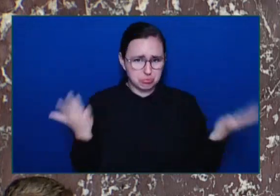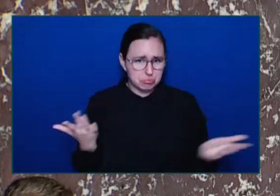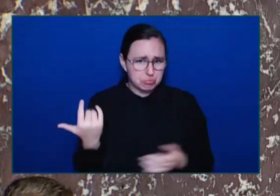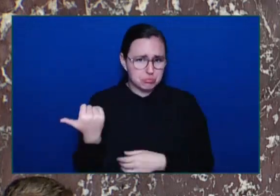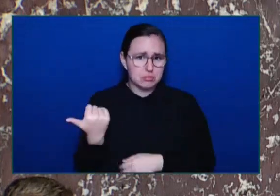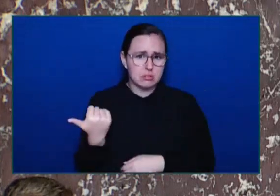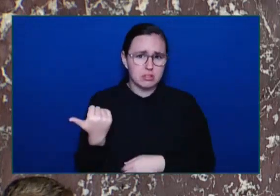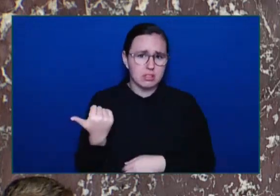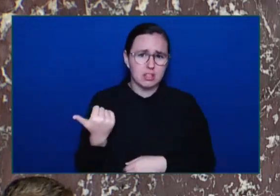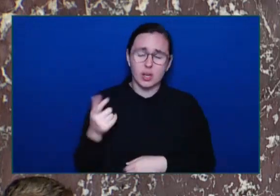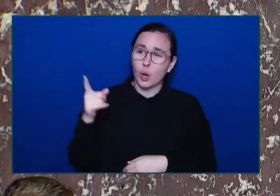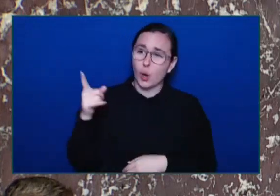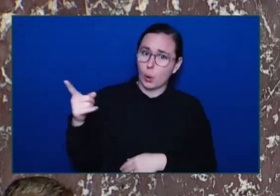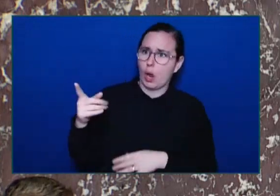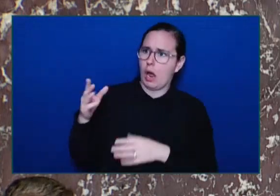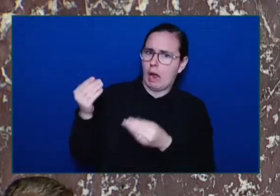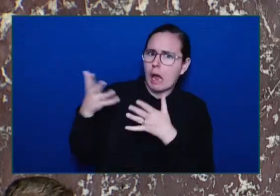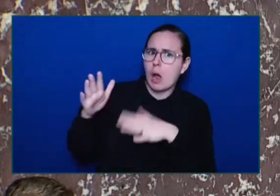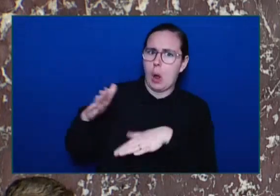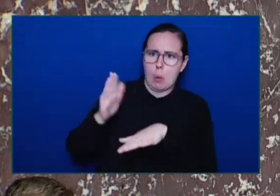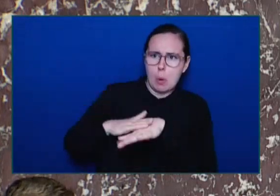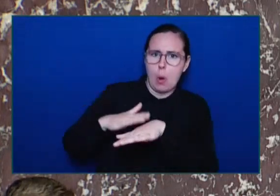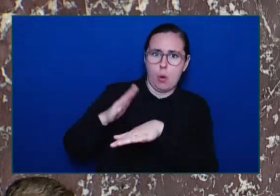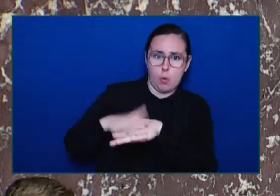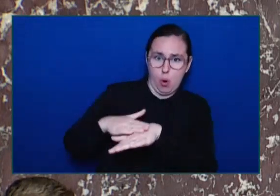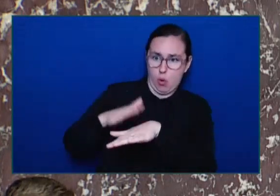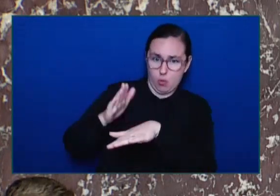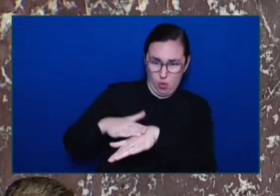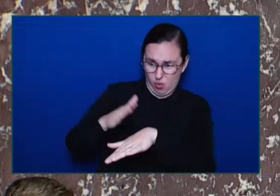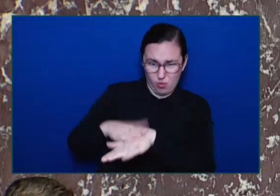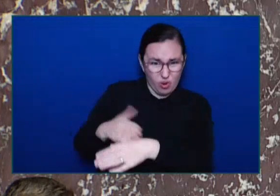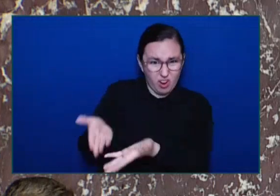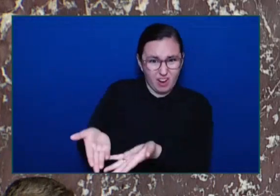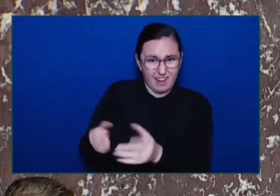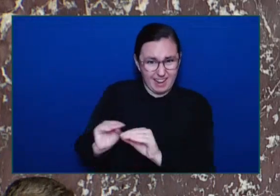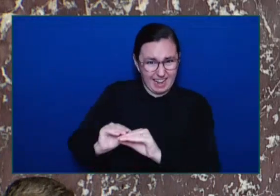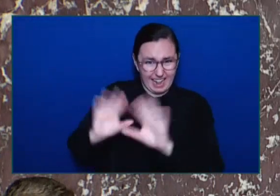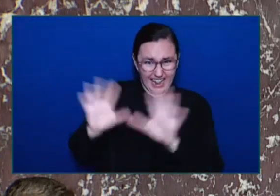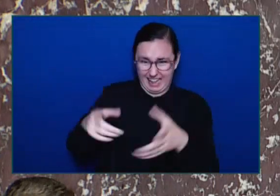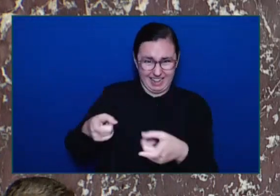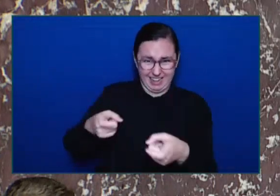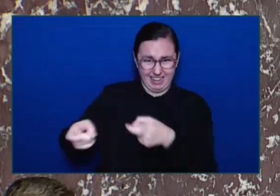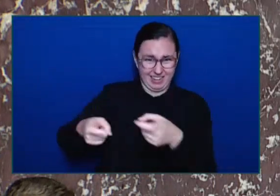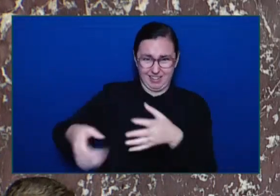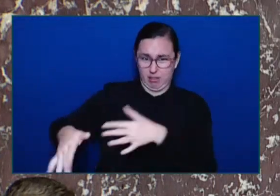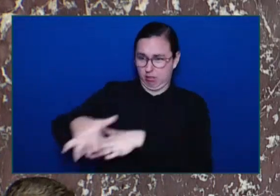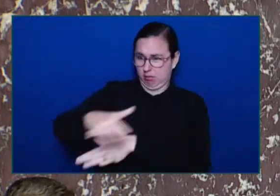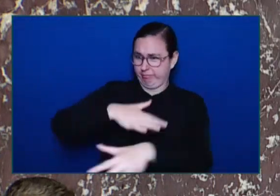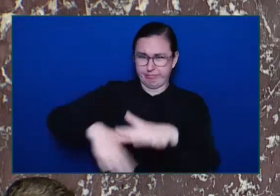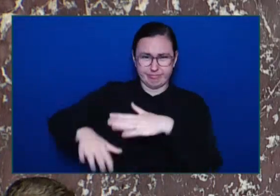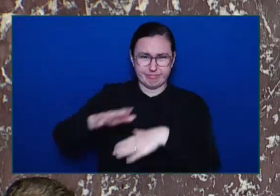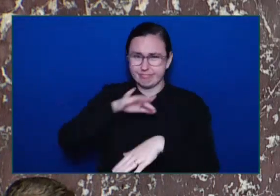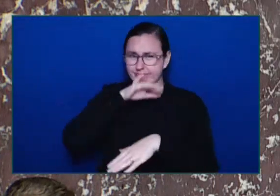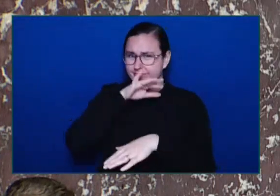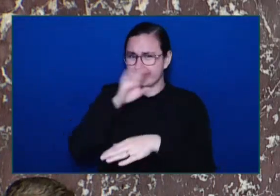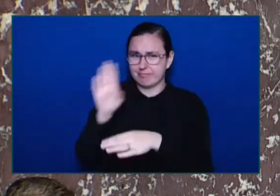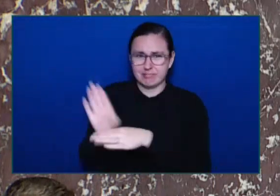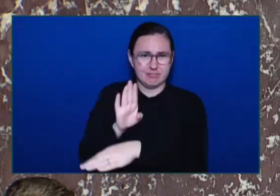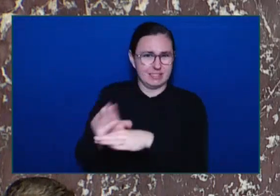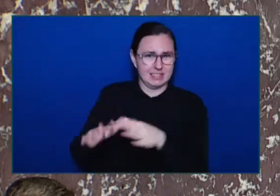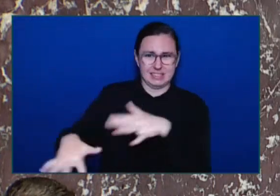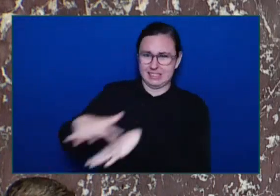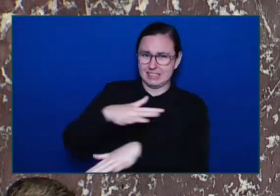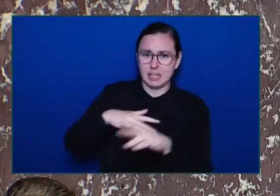The Premier has continued to divert resources Into a failing housing program While covering up the